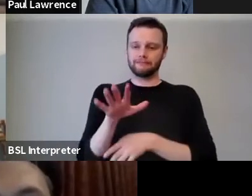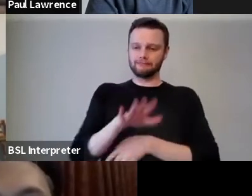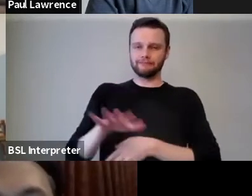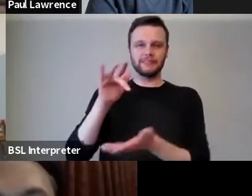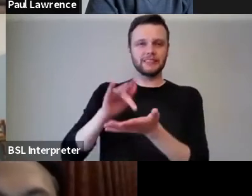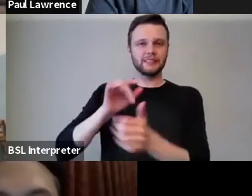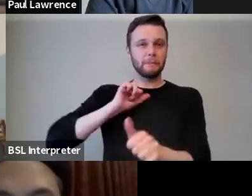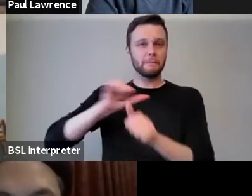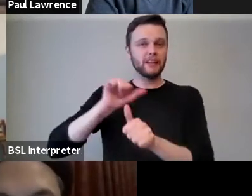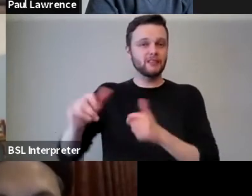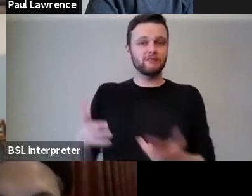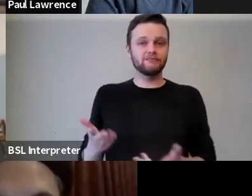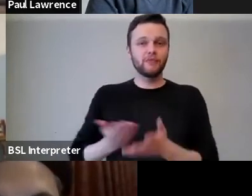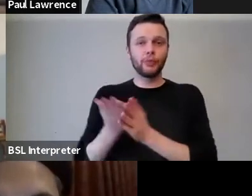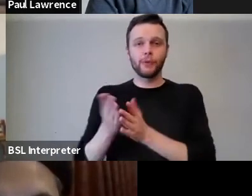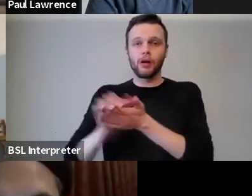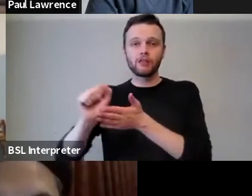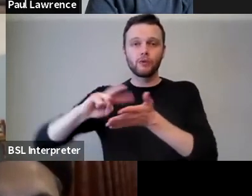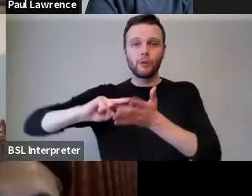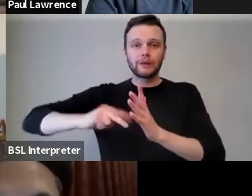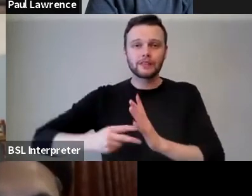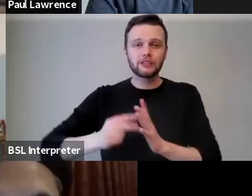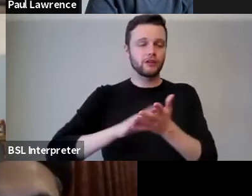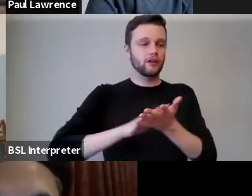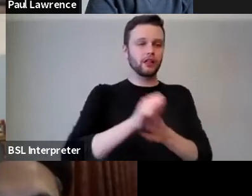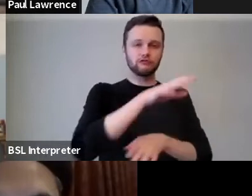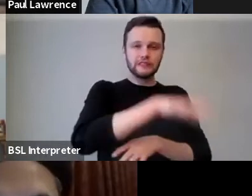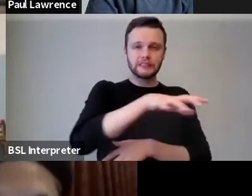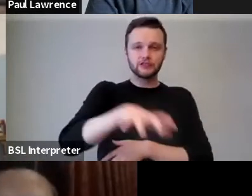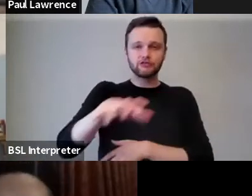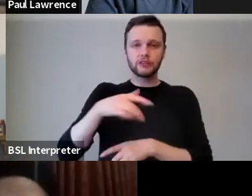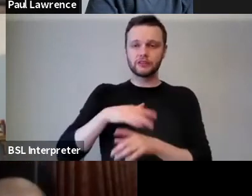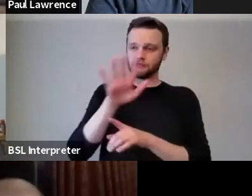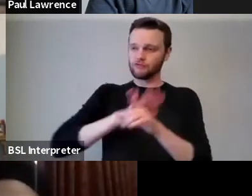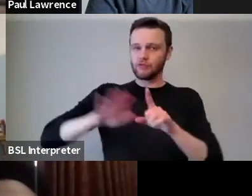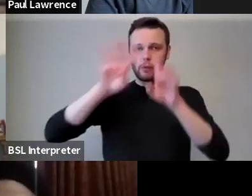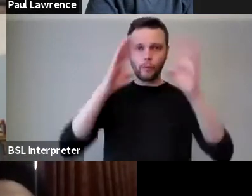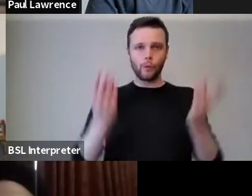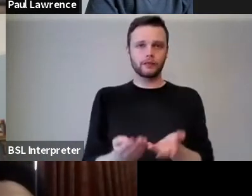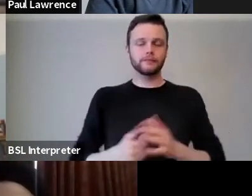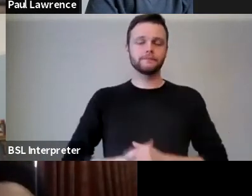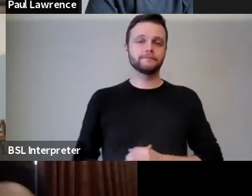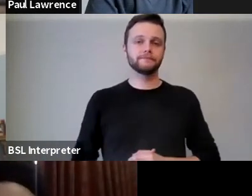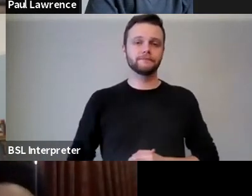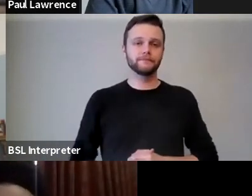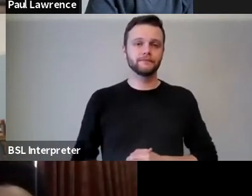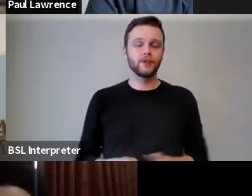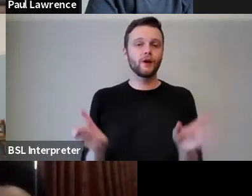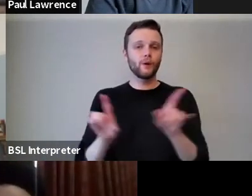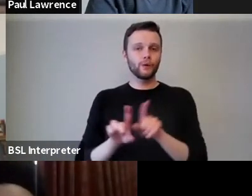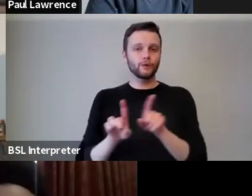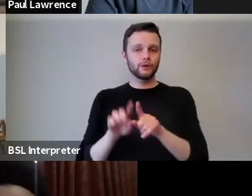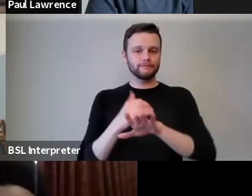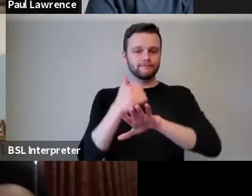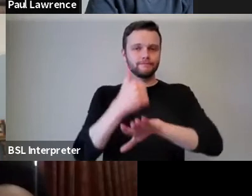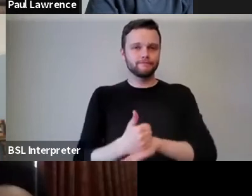made up of large cultural organisations and cultural districts around the world. And I'm also co-founder